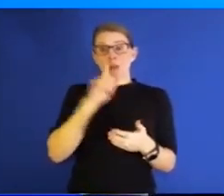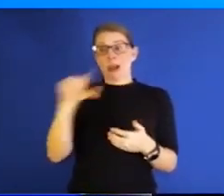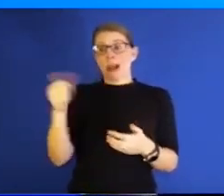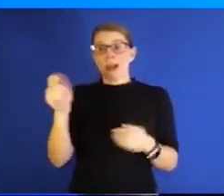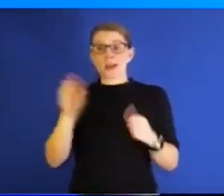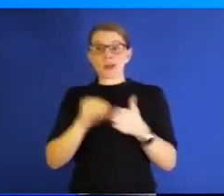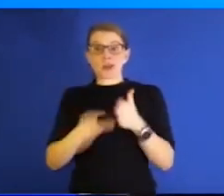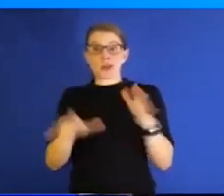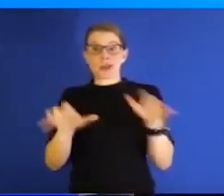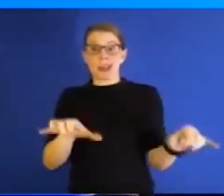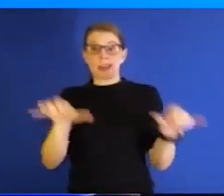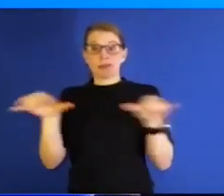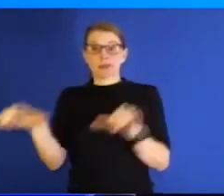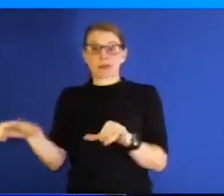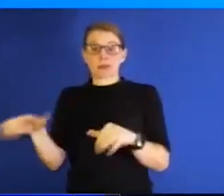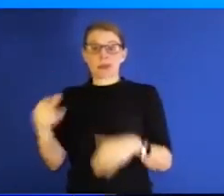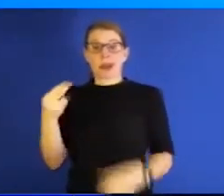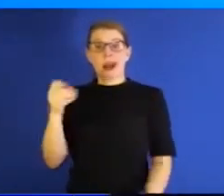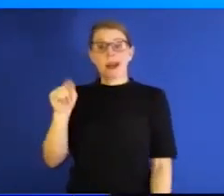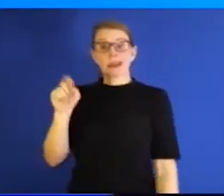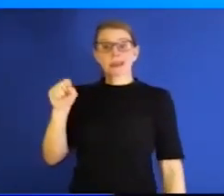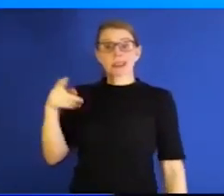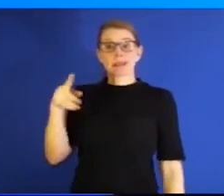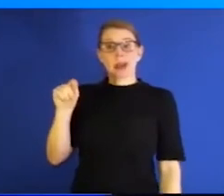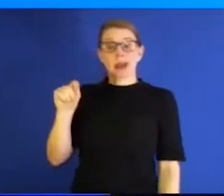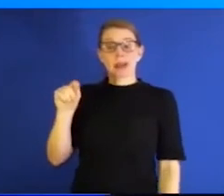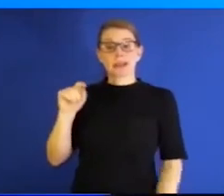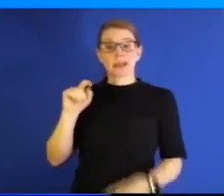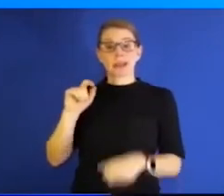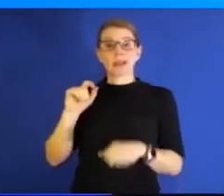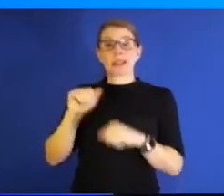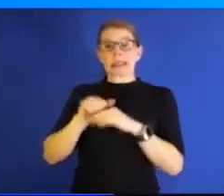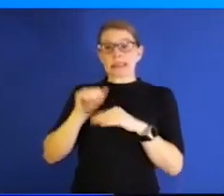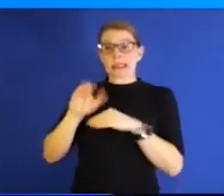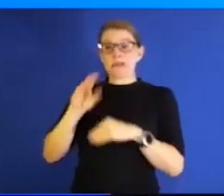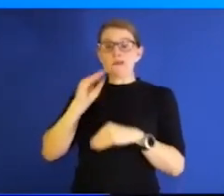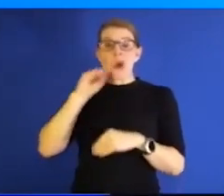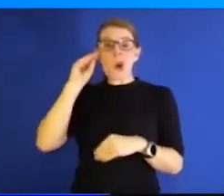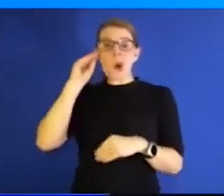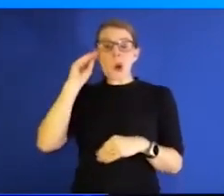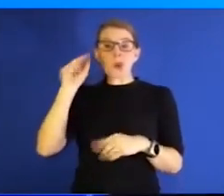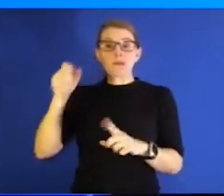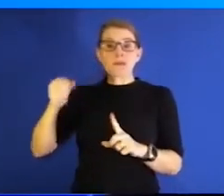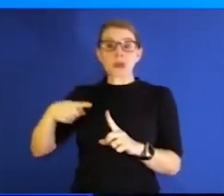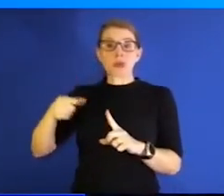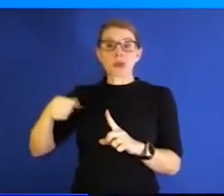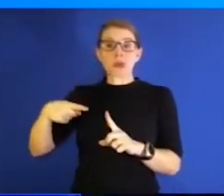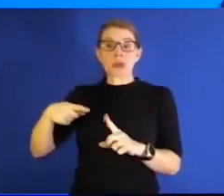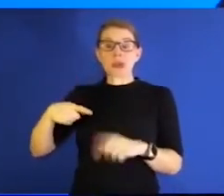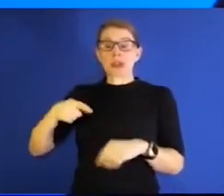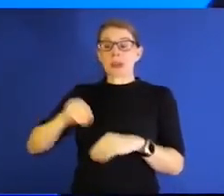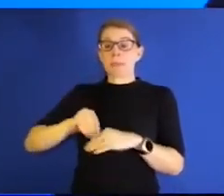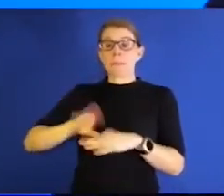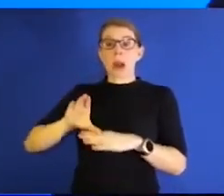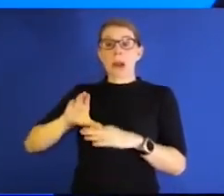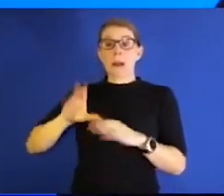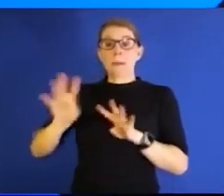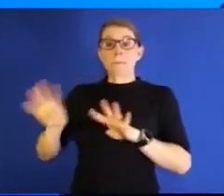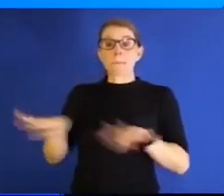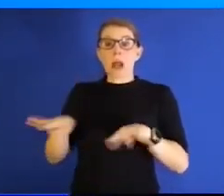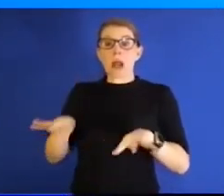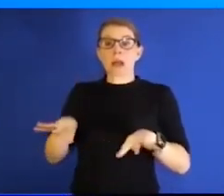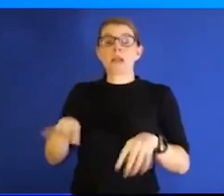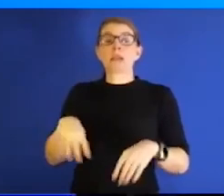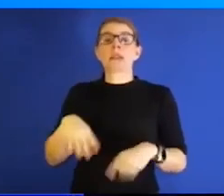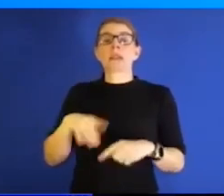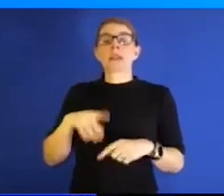hot spots. We got a lot of hot spots that were able to send people home, and that helped boost their signal wherever they were. But we know in the state of Kansas we have a major challenge with that.